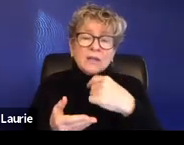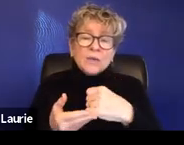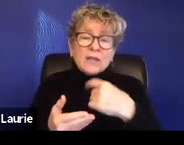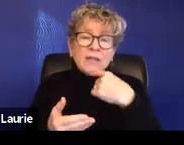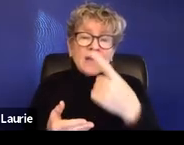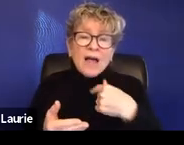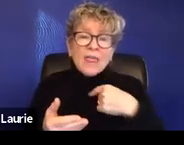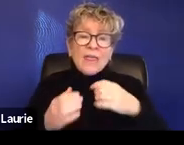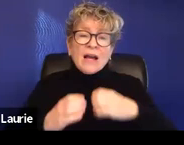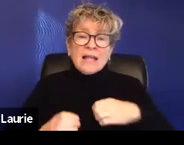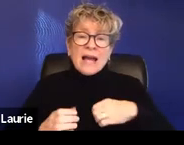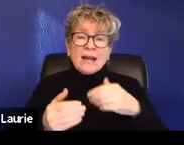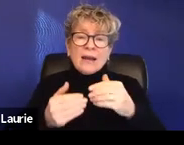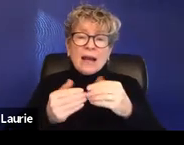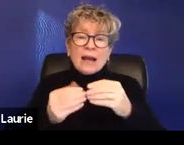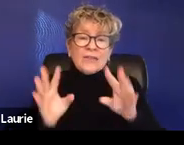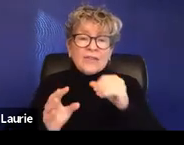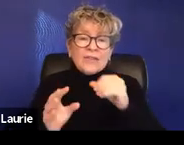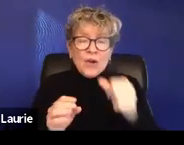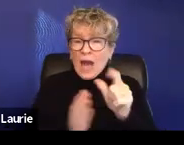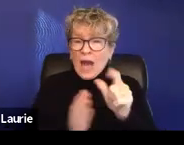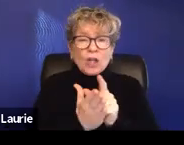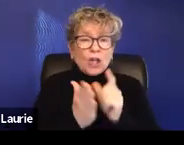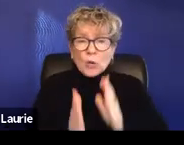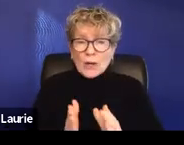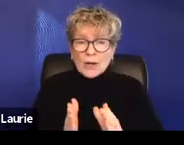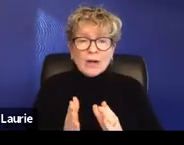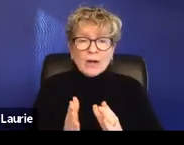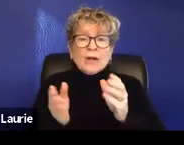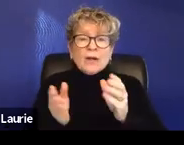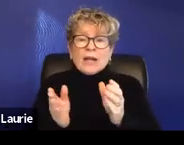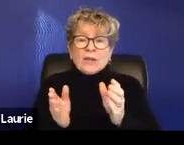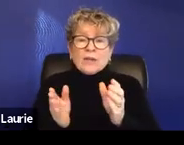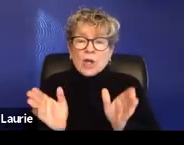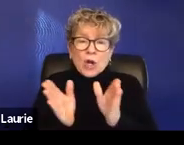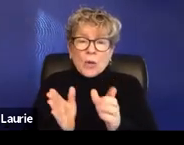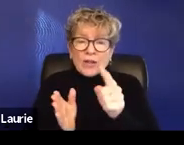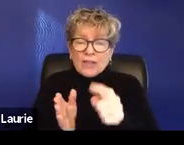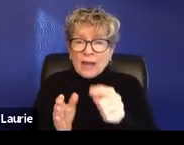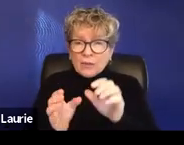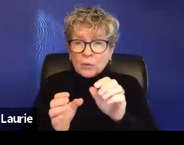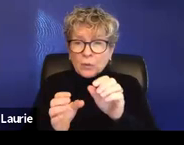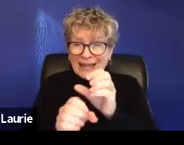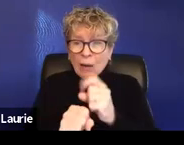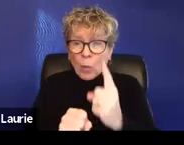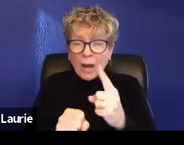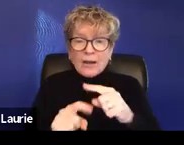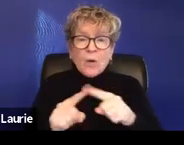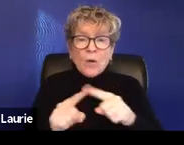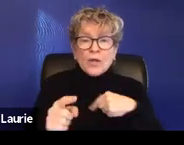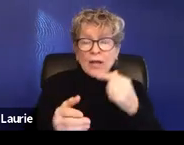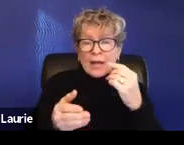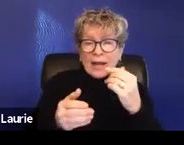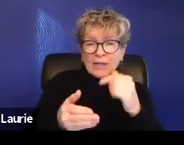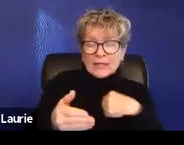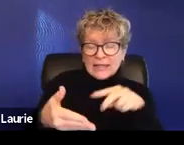seen the court sort of focus on these areas. So you want to make sure to fill out this part of the section, or I know the court's going